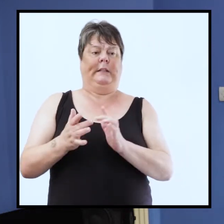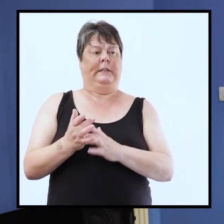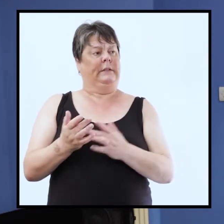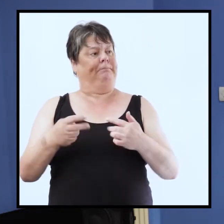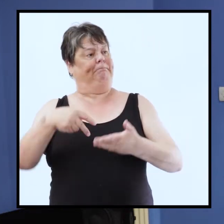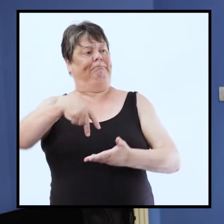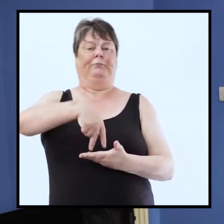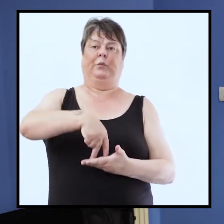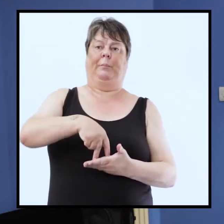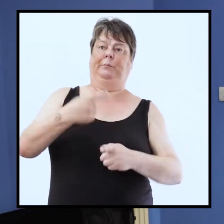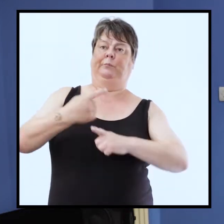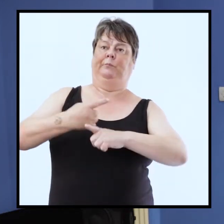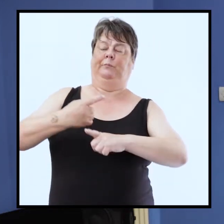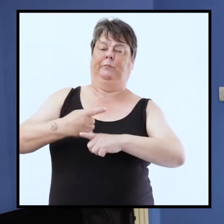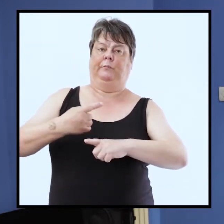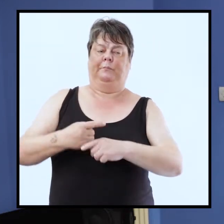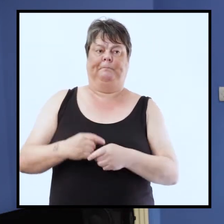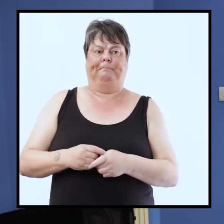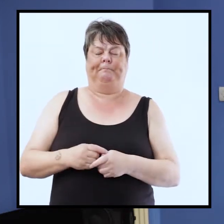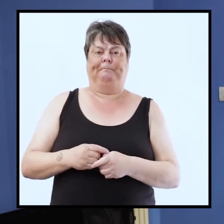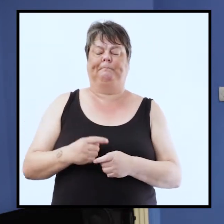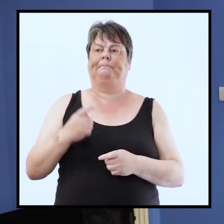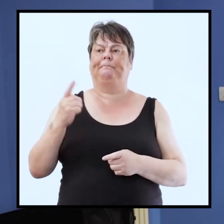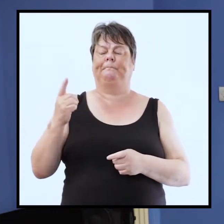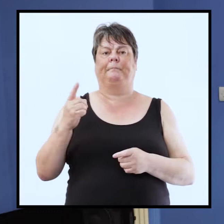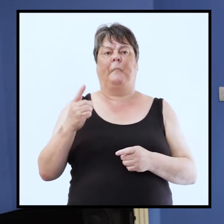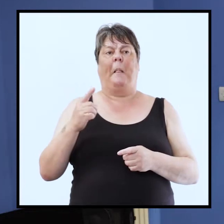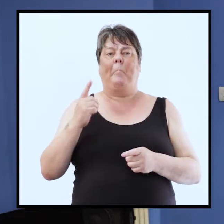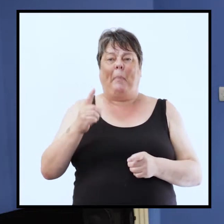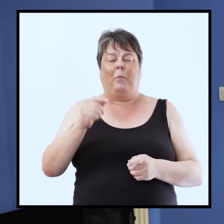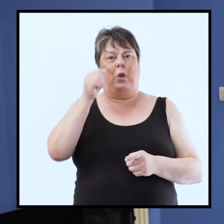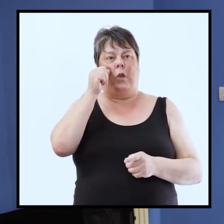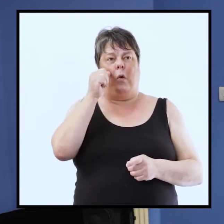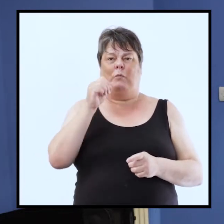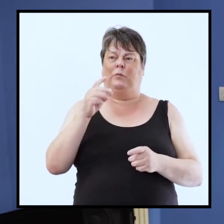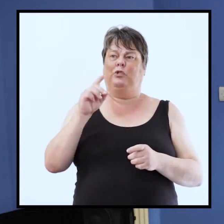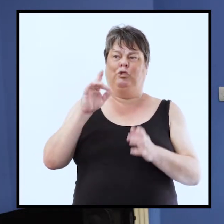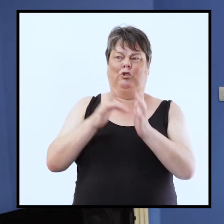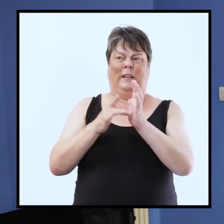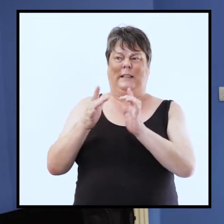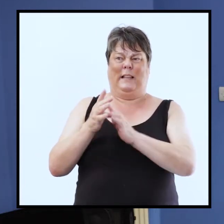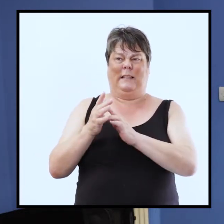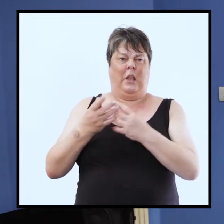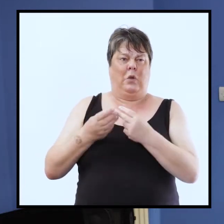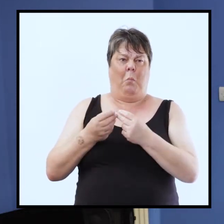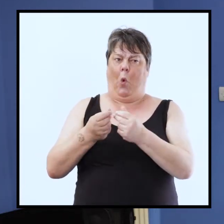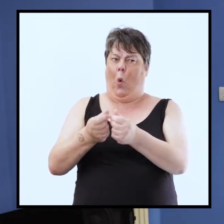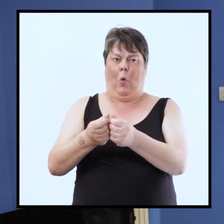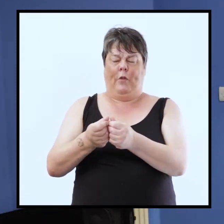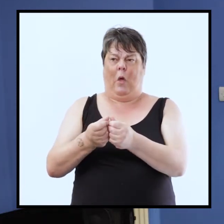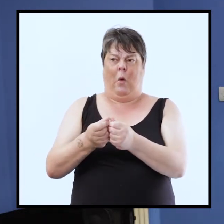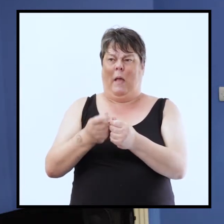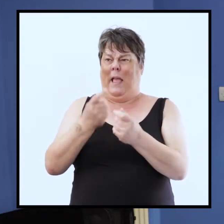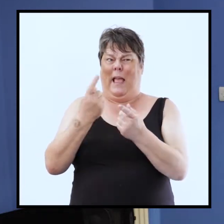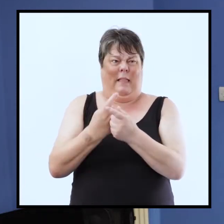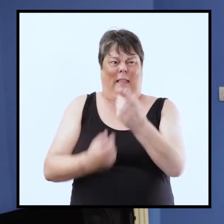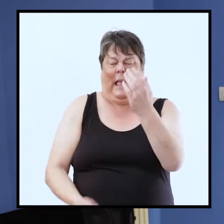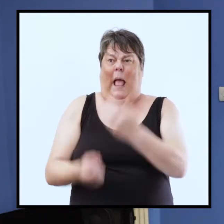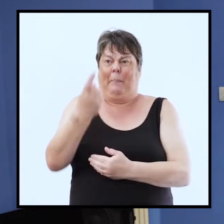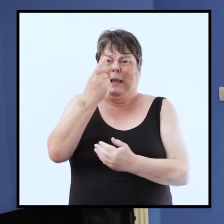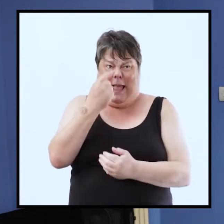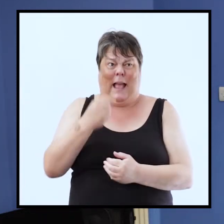involved but once jesus is in the building anything can happen should have been a sort of warning on that so